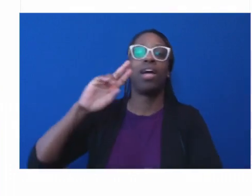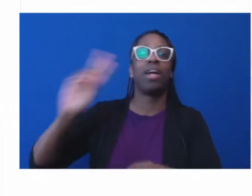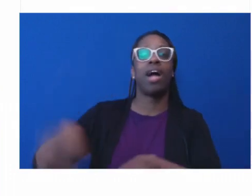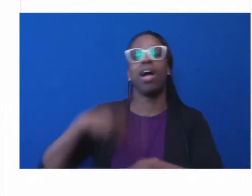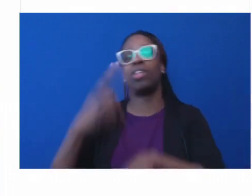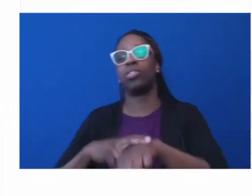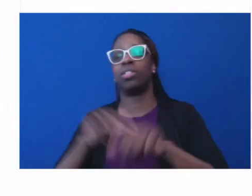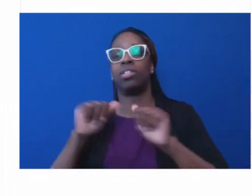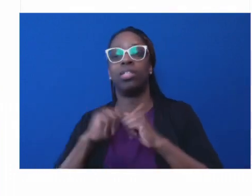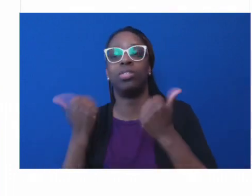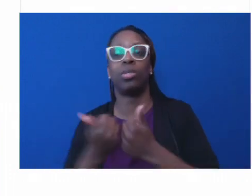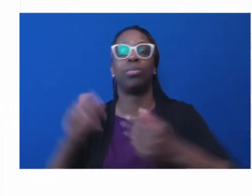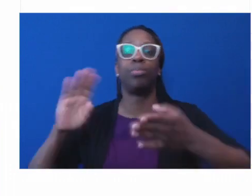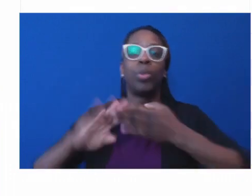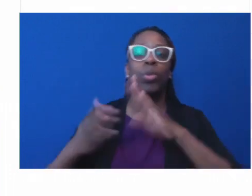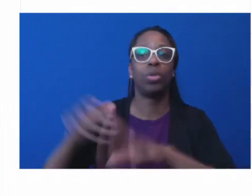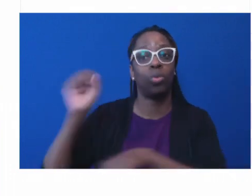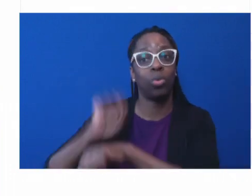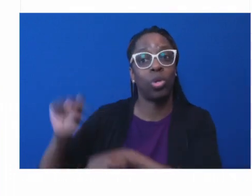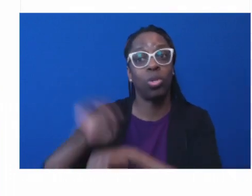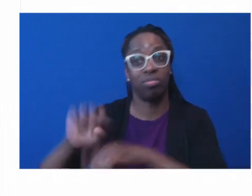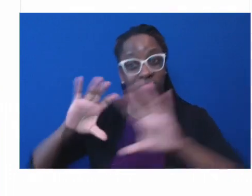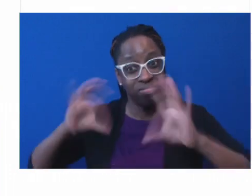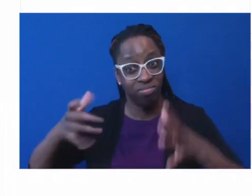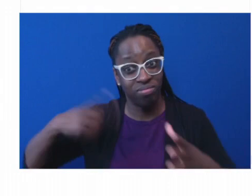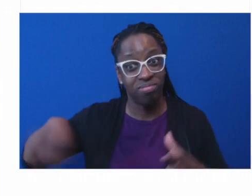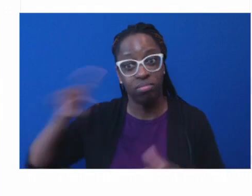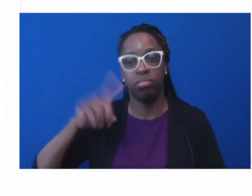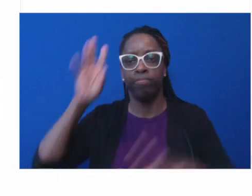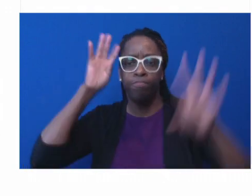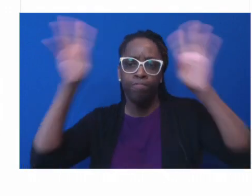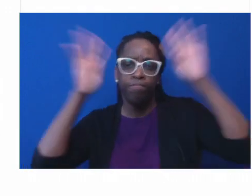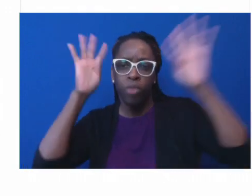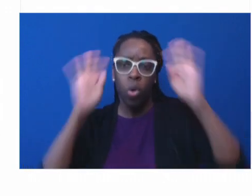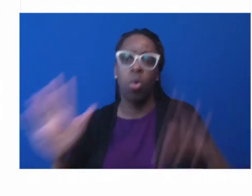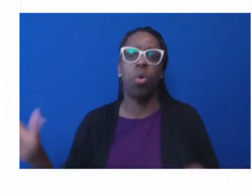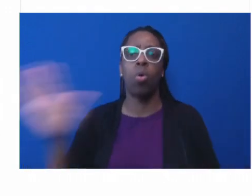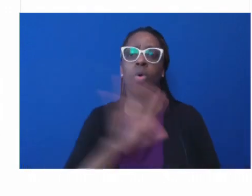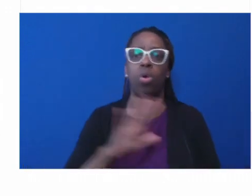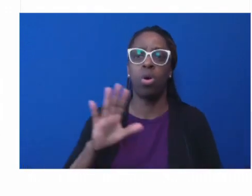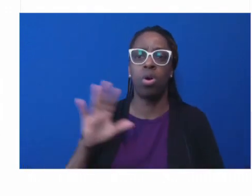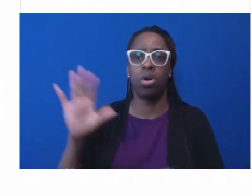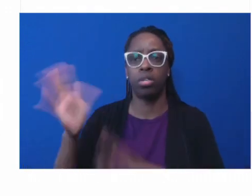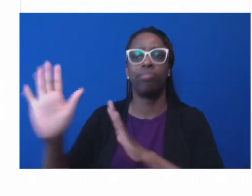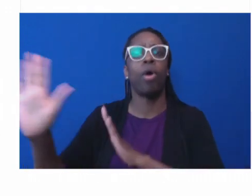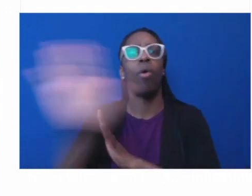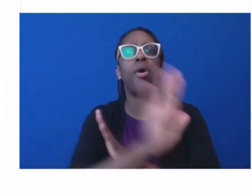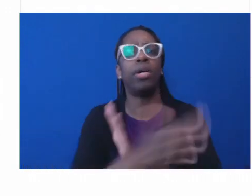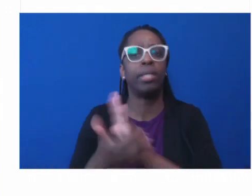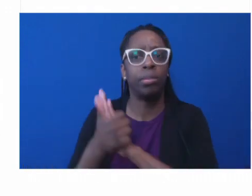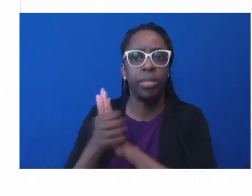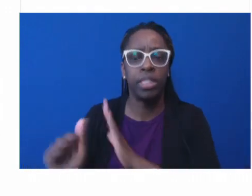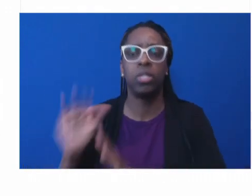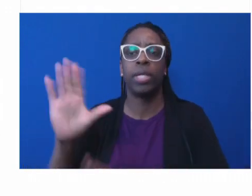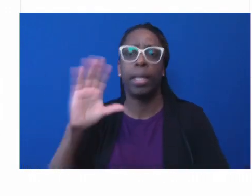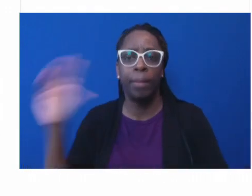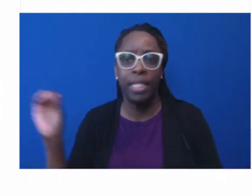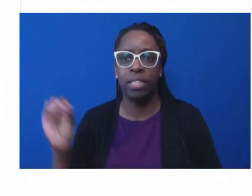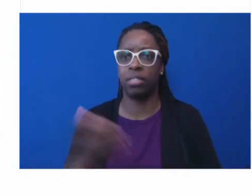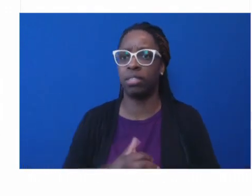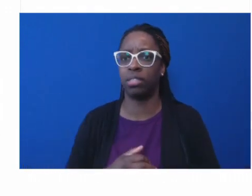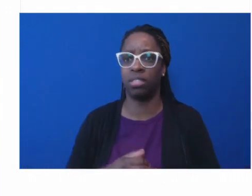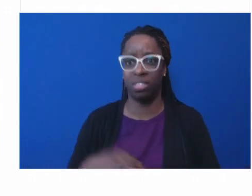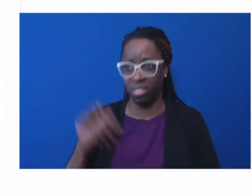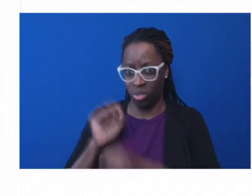competencies and their outreach and their ability to engage in the last 15 years. We recognize we cannot wait to be saved,